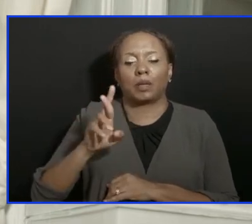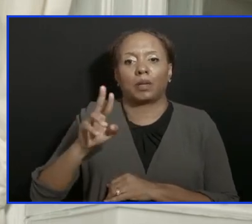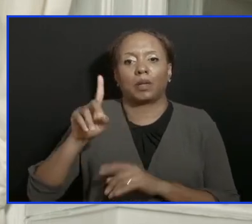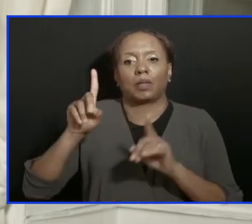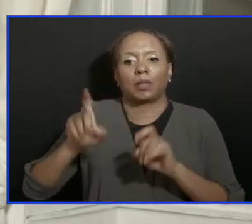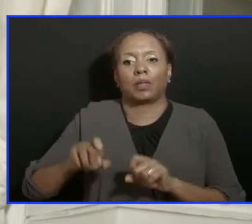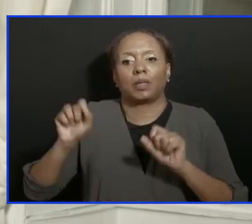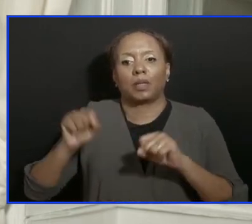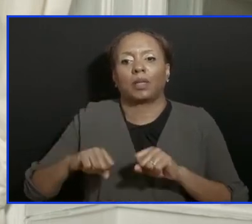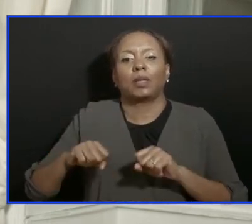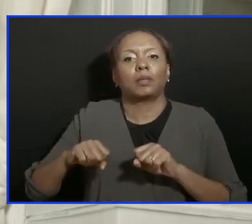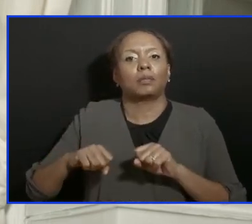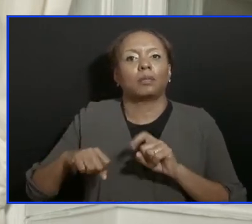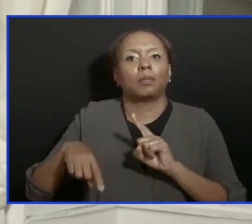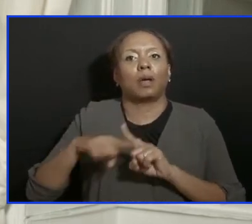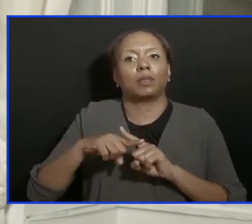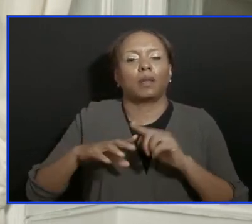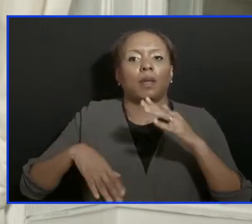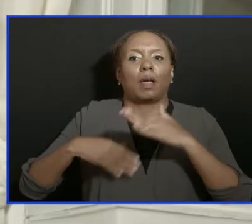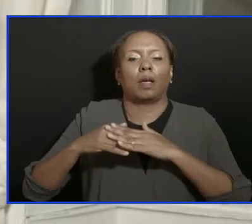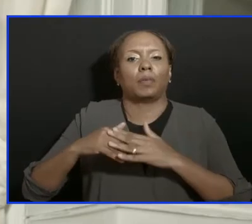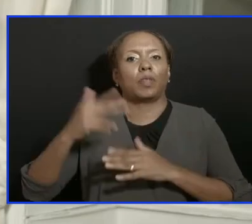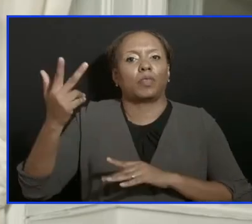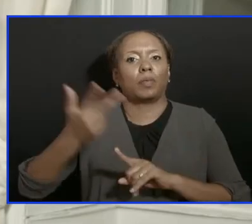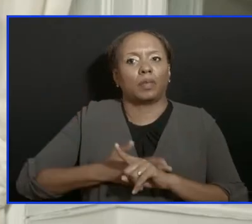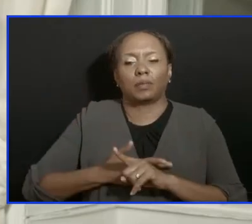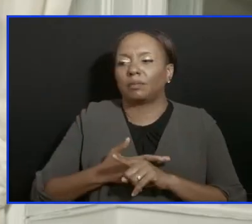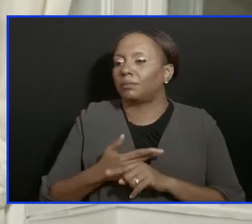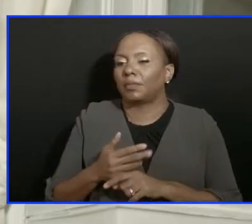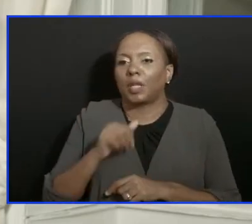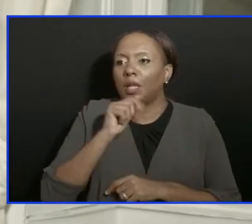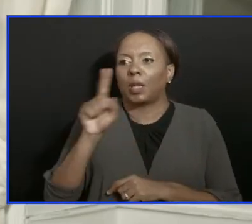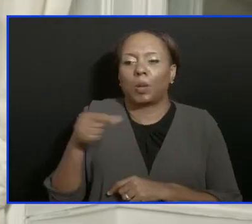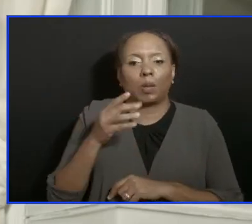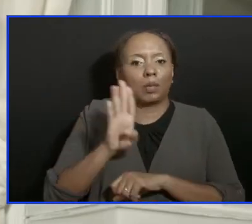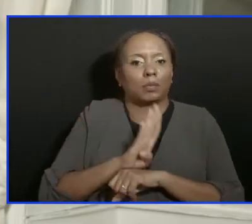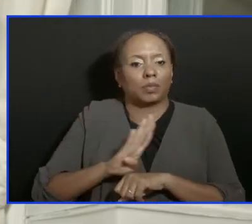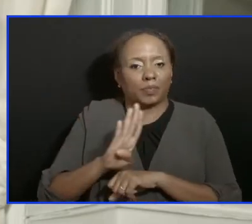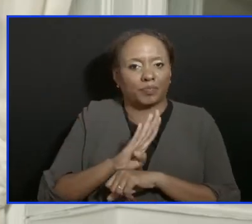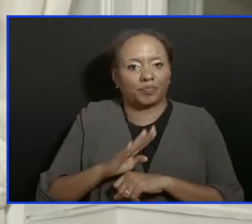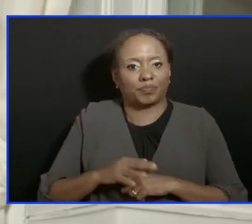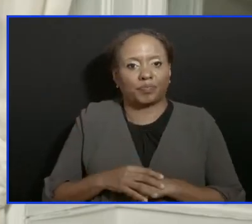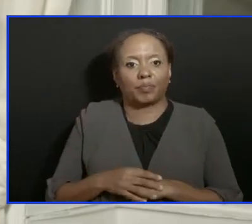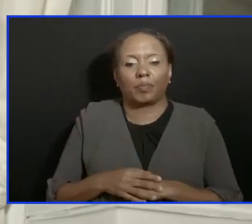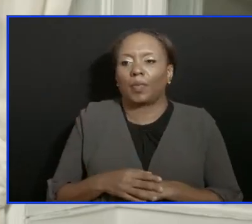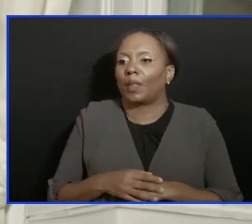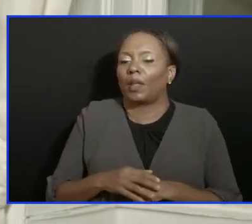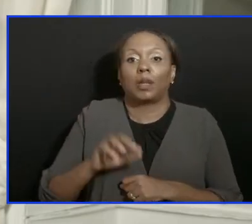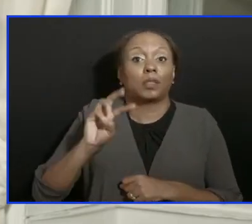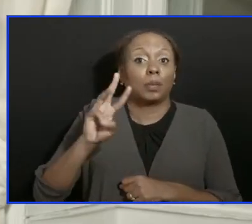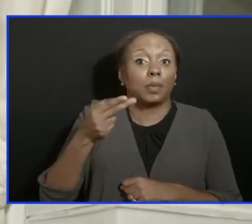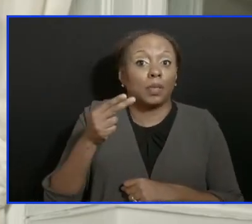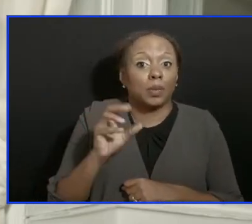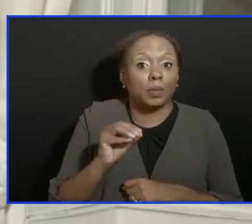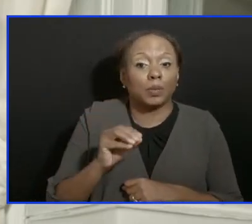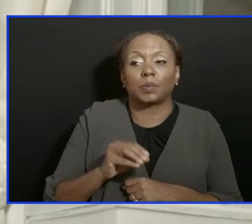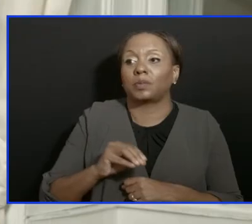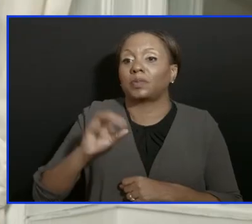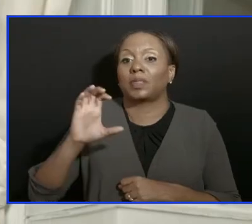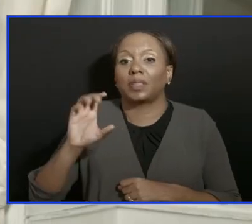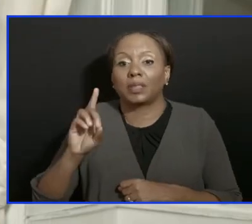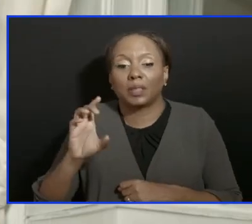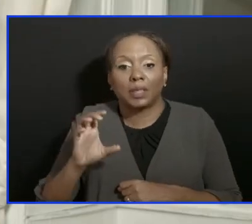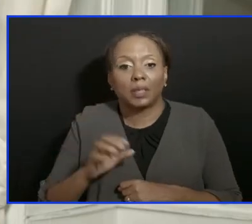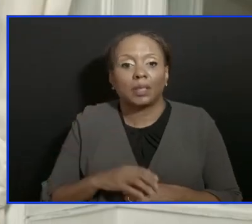up to about three months. And this is not only Barbados. If you look at all the international facilities, WHO, CDC, the European,